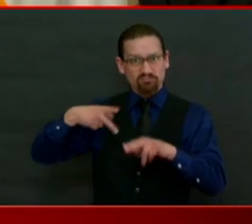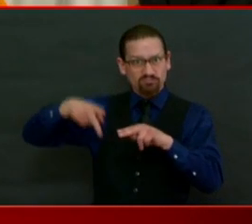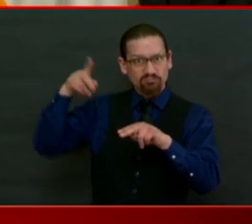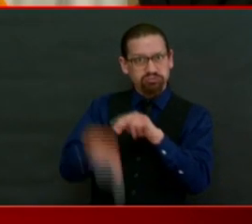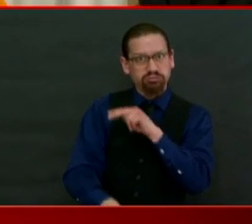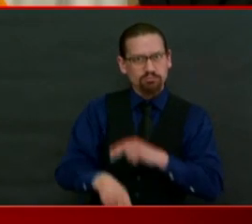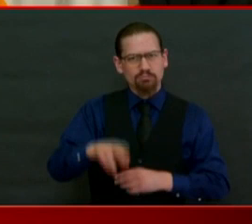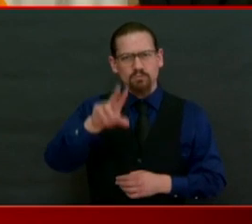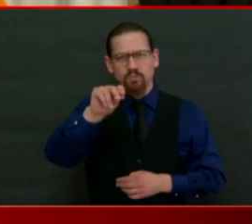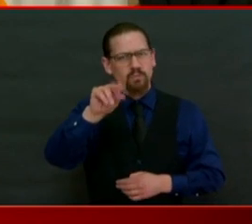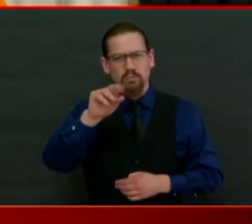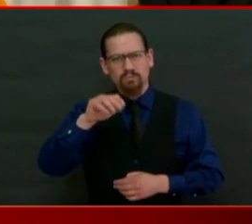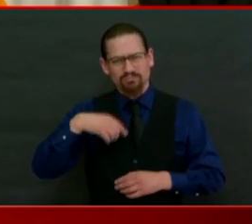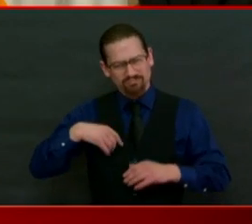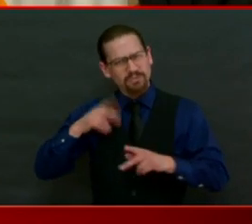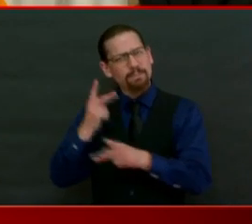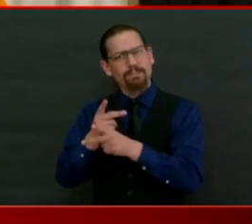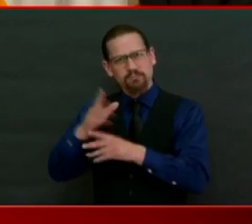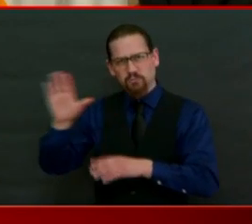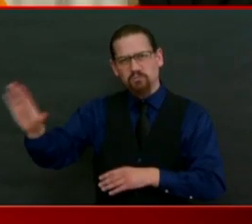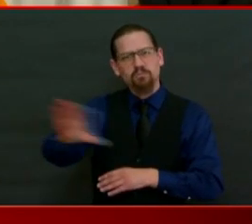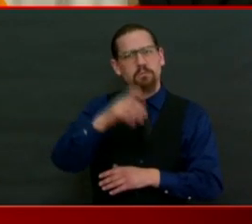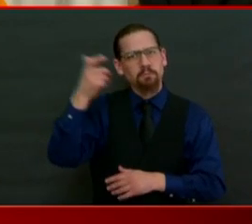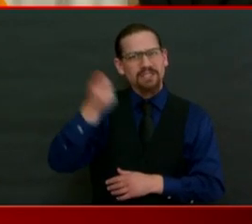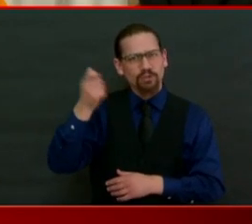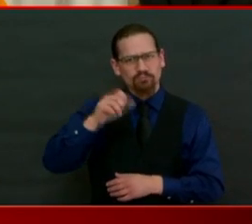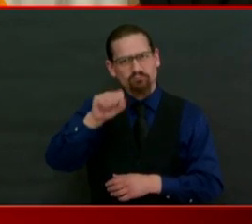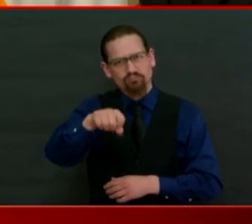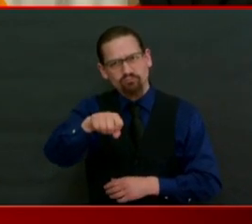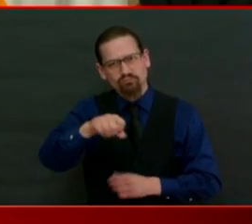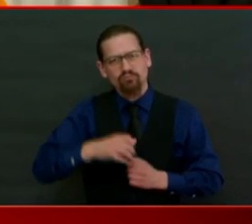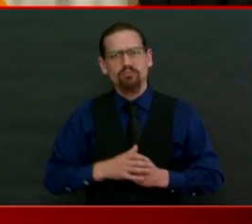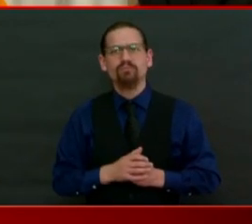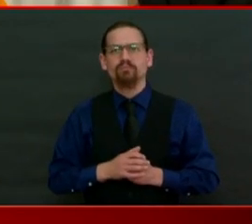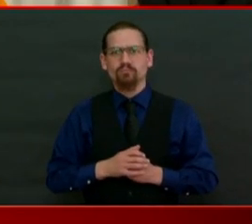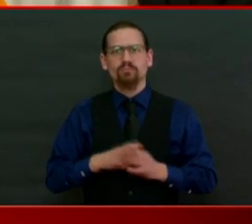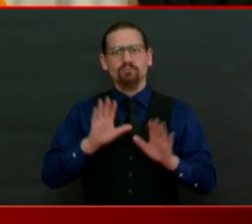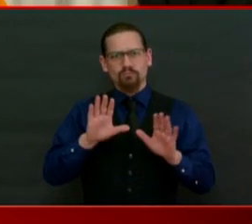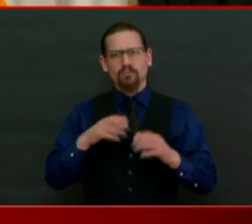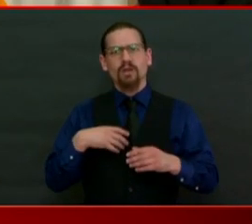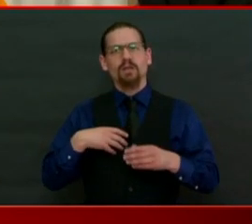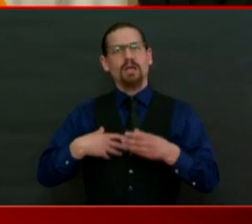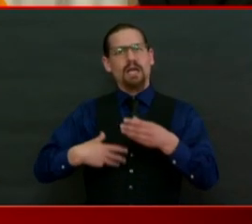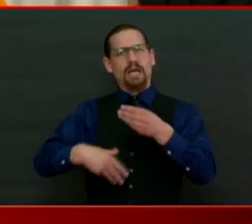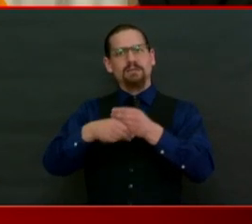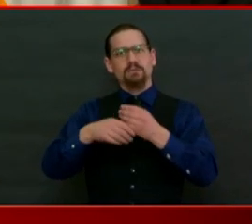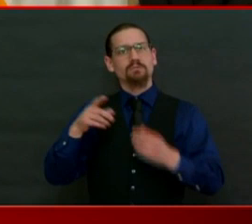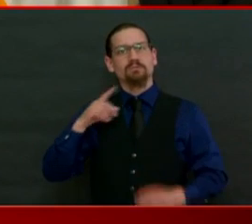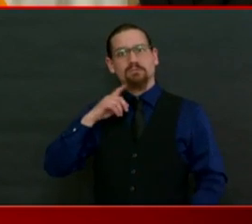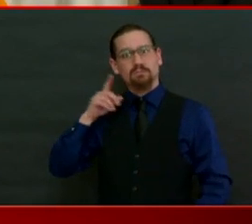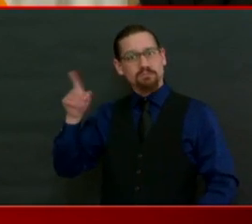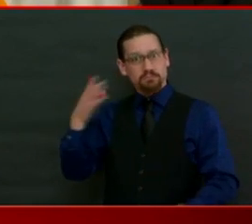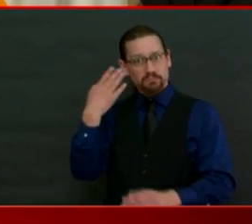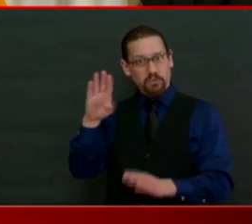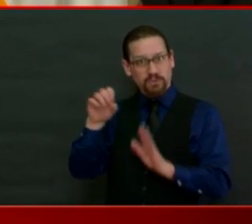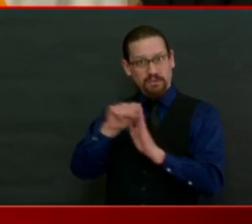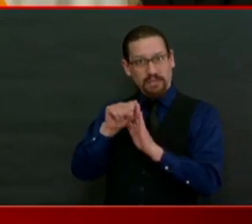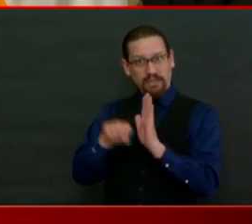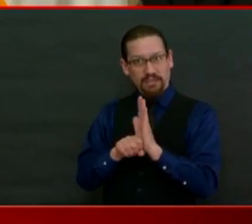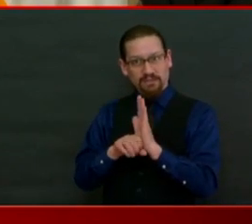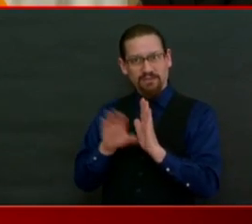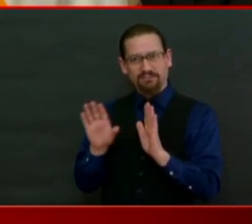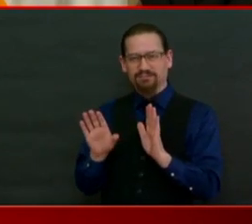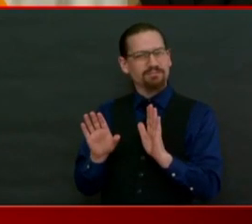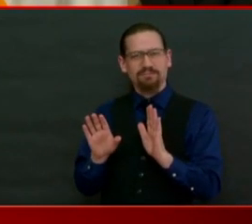with 48 governors on the call, and Democrat and Republican alike are saying the